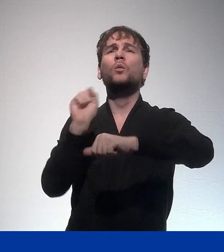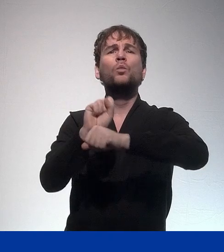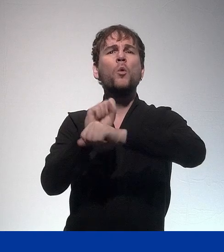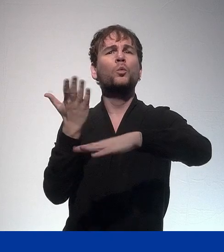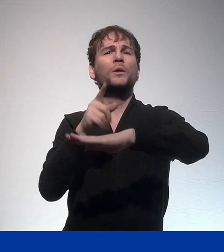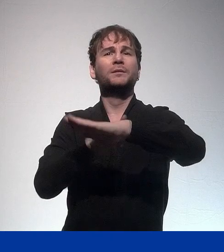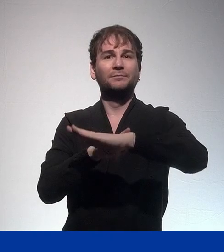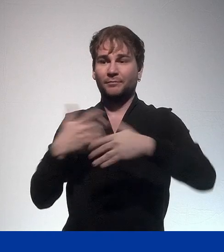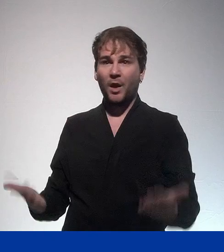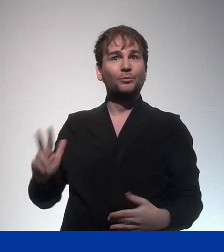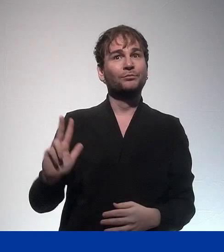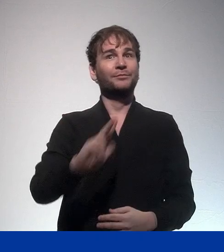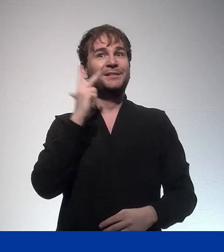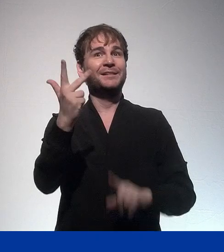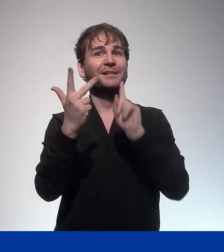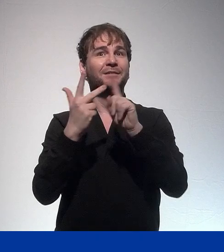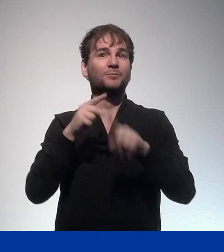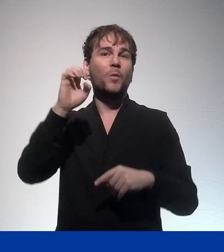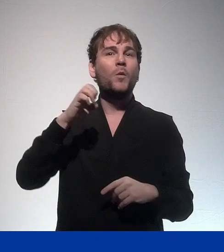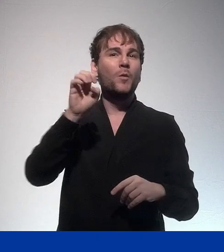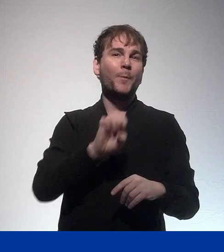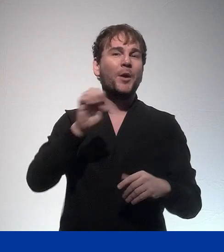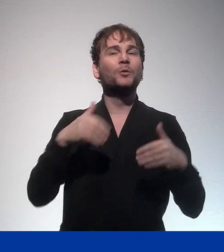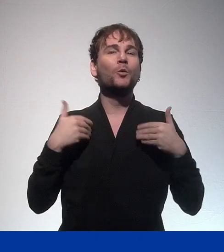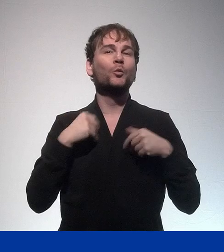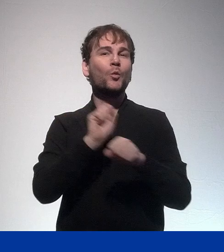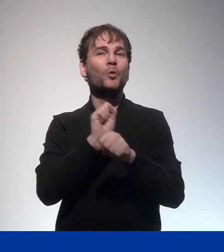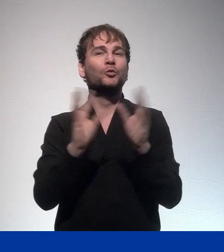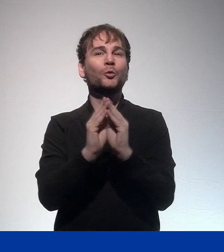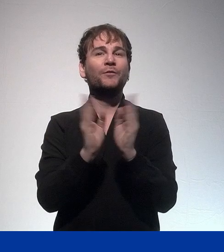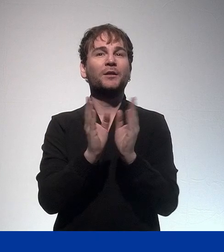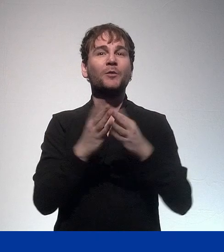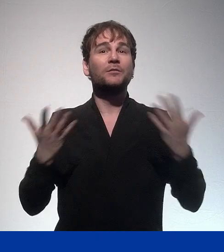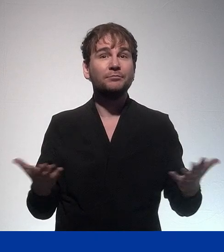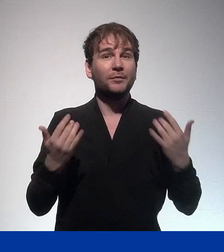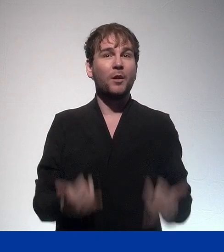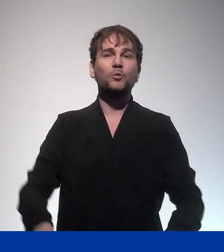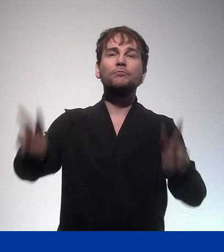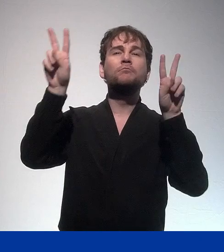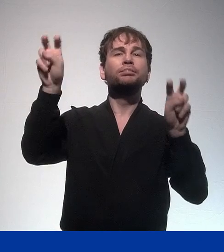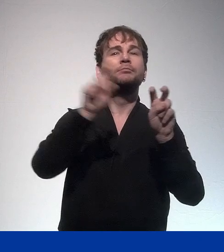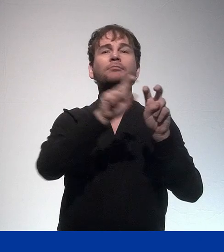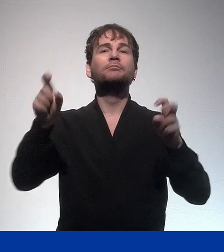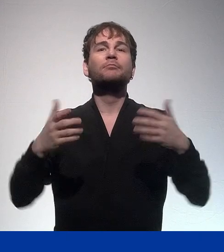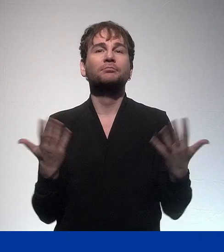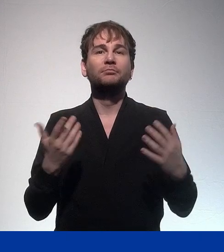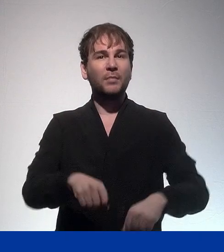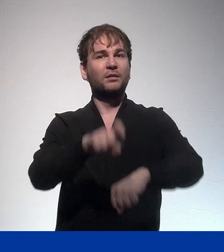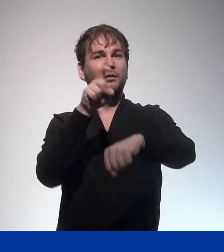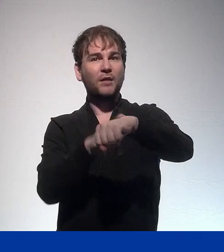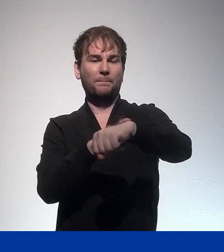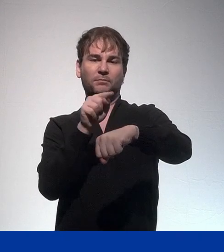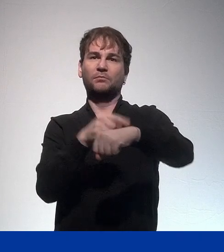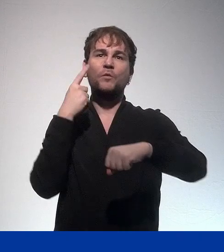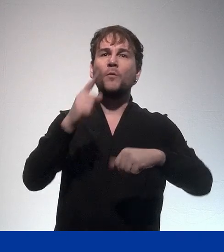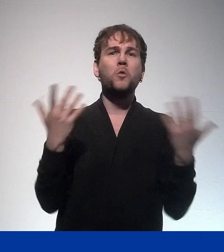2020, we're coming together for the third European Youth Work Convention. And we would like to say that it is now time to act. We want